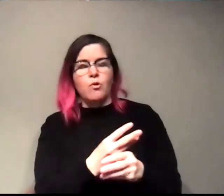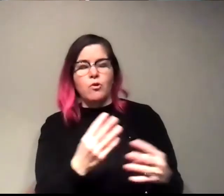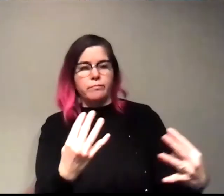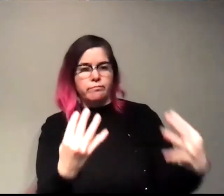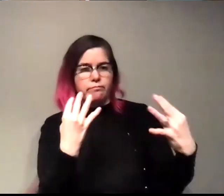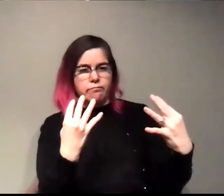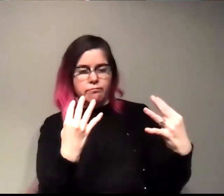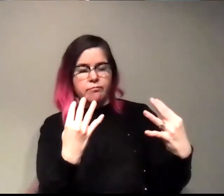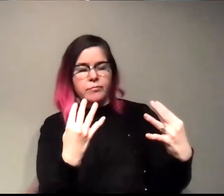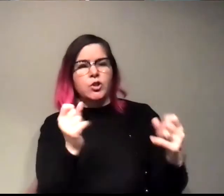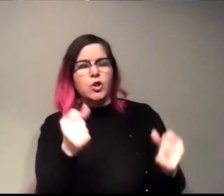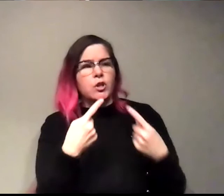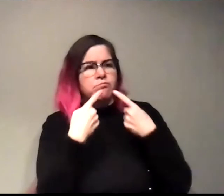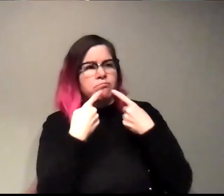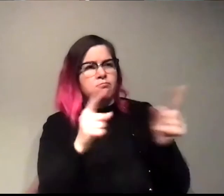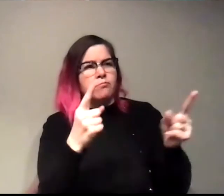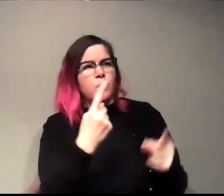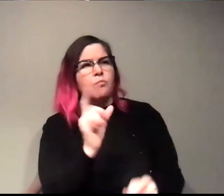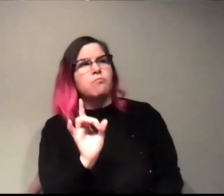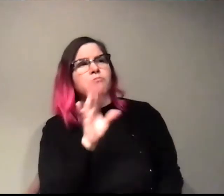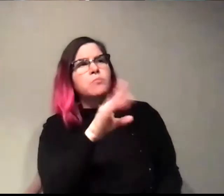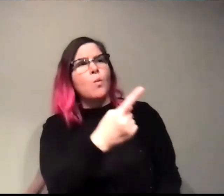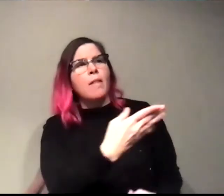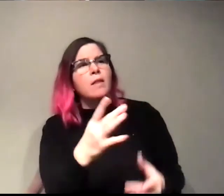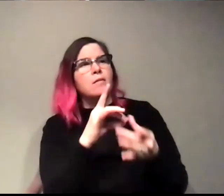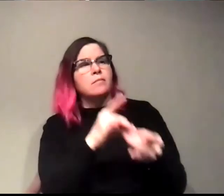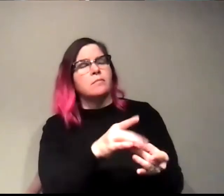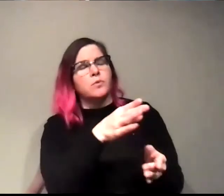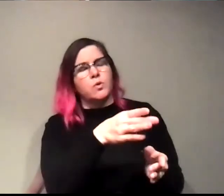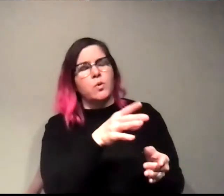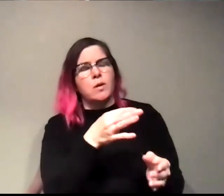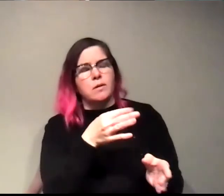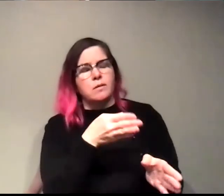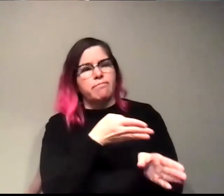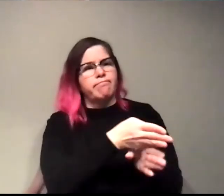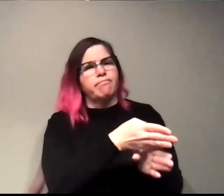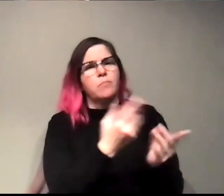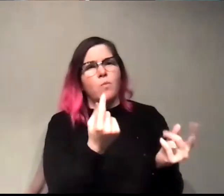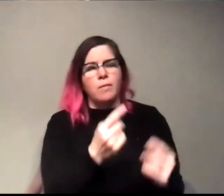world and you could tell them one thing about your area of expertise, what would that one thing be?